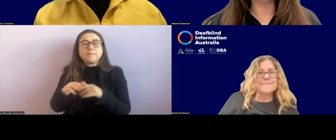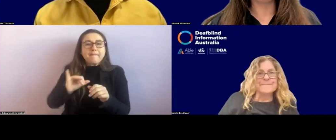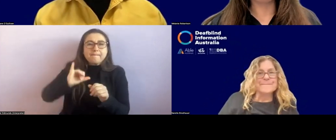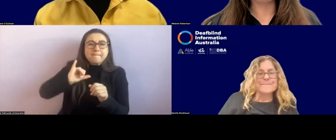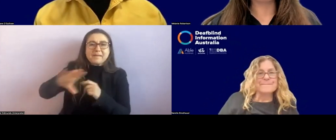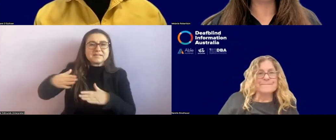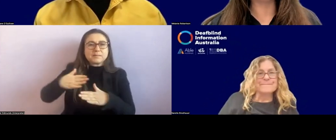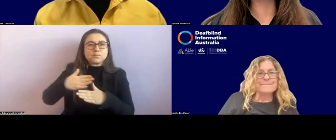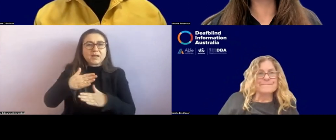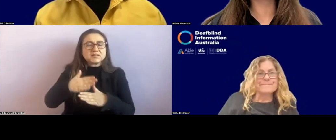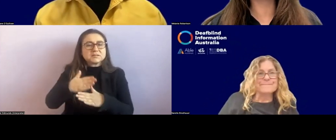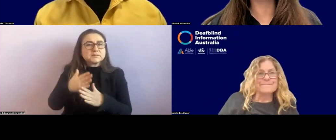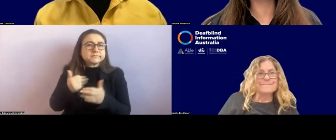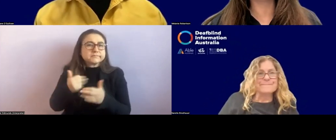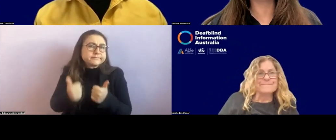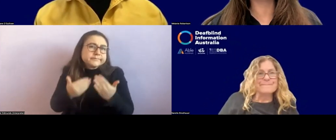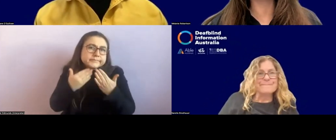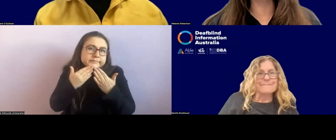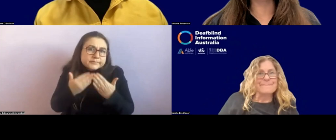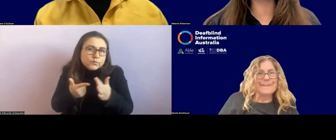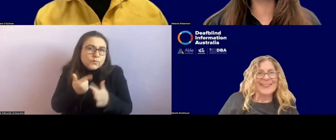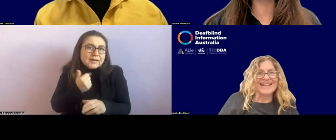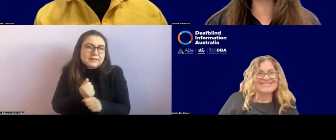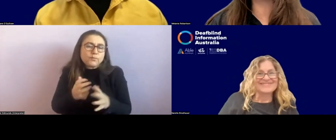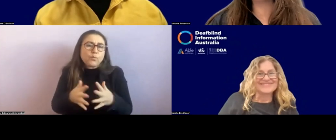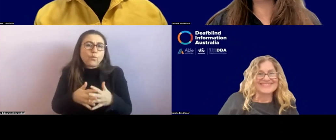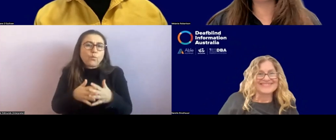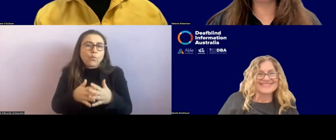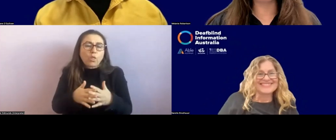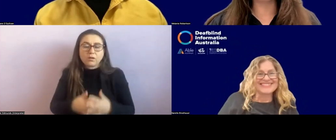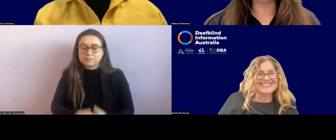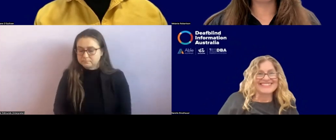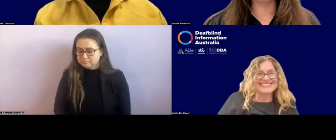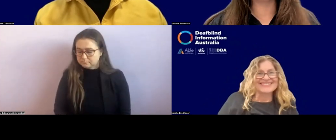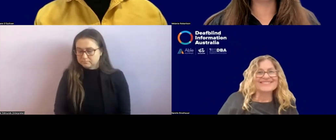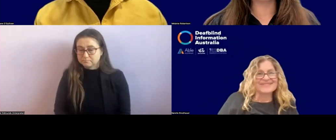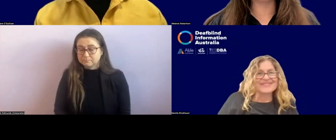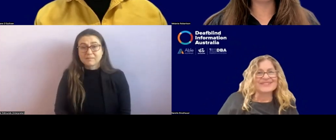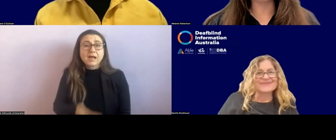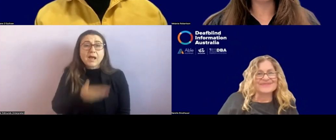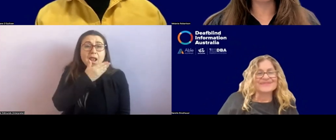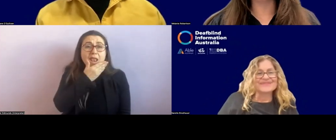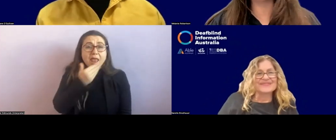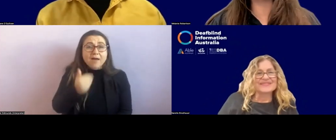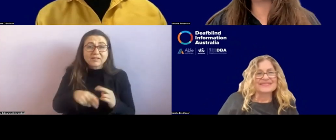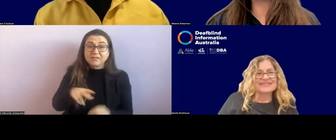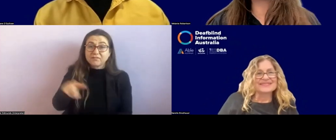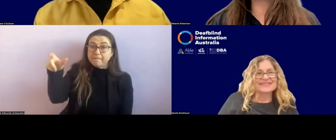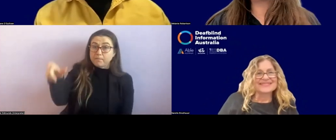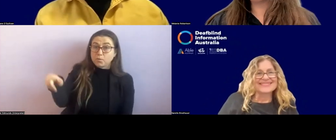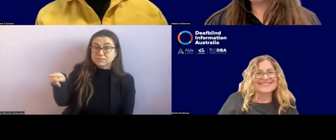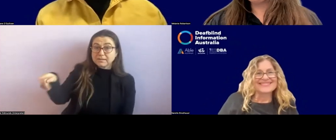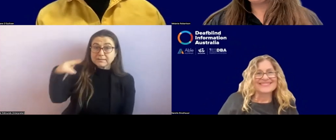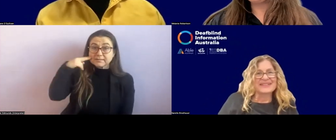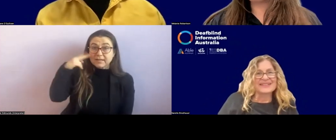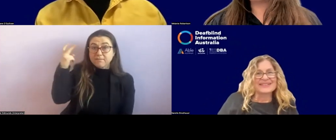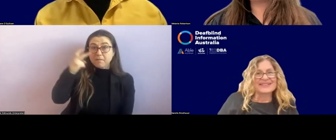where people with deafblindness are given time and opportunity to orient,